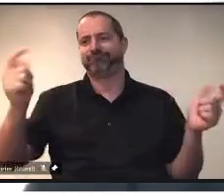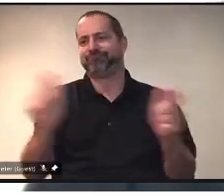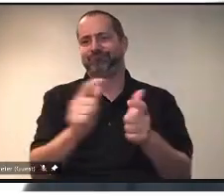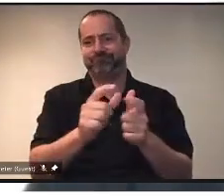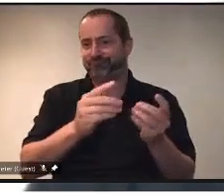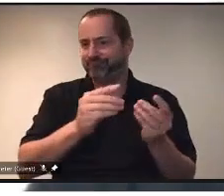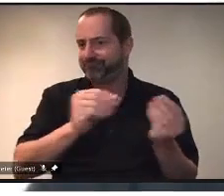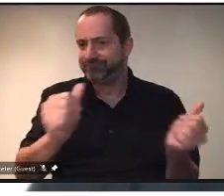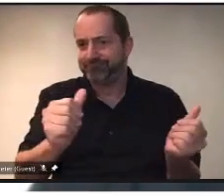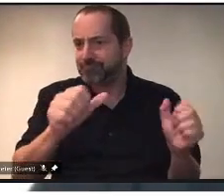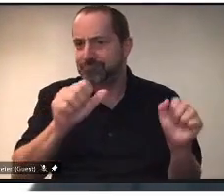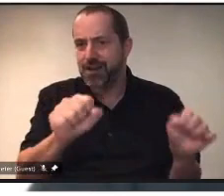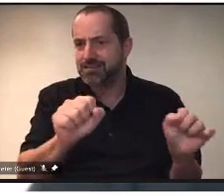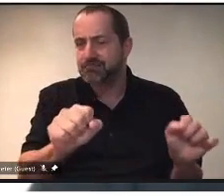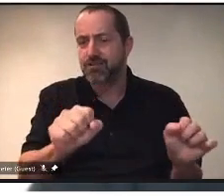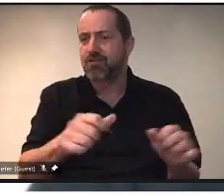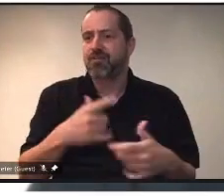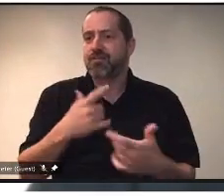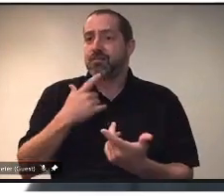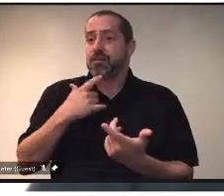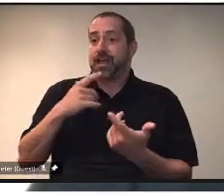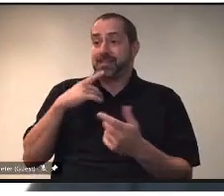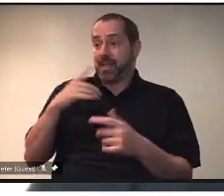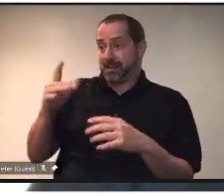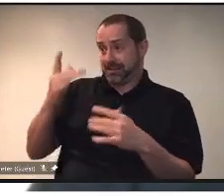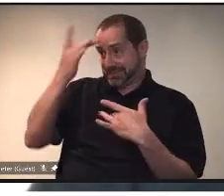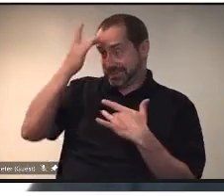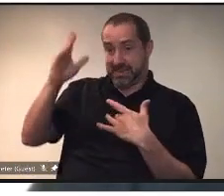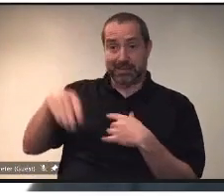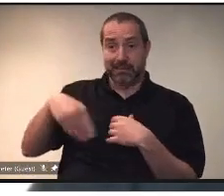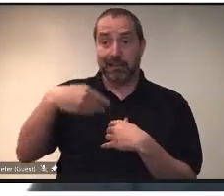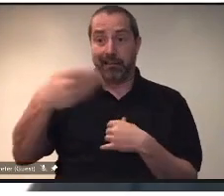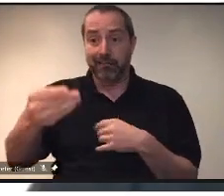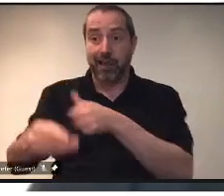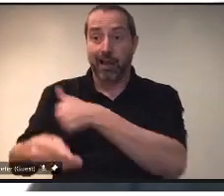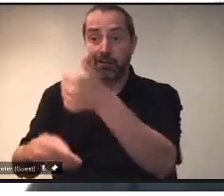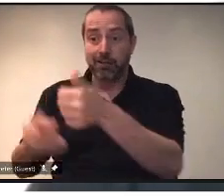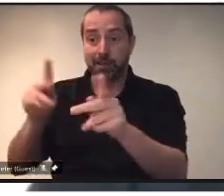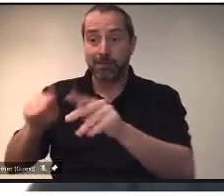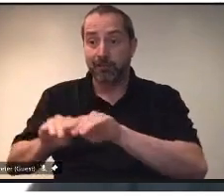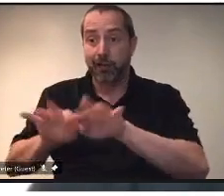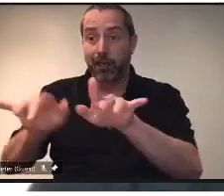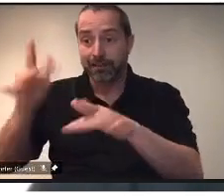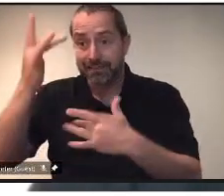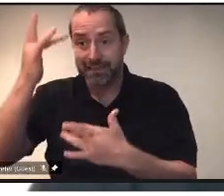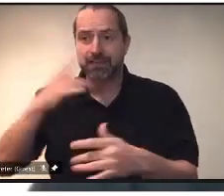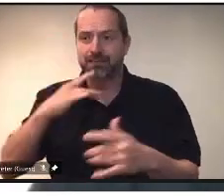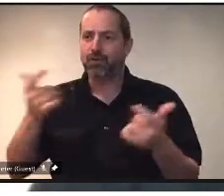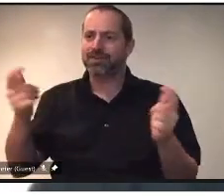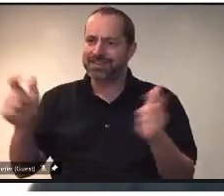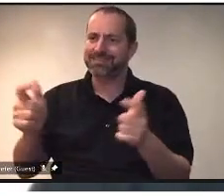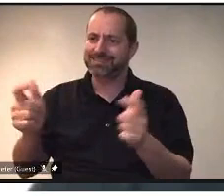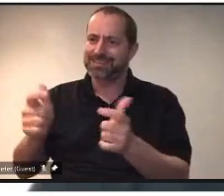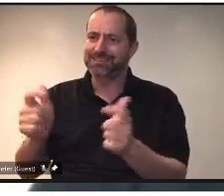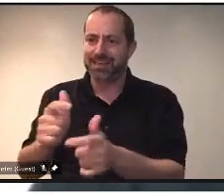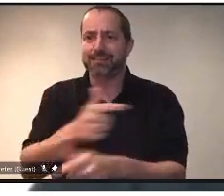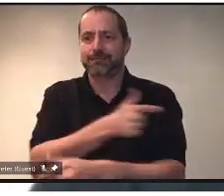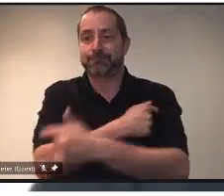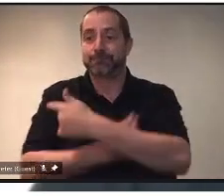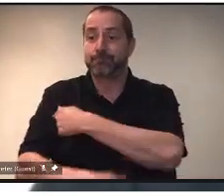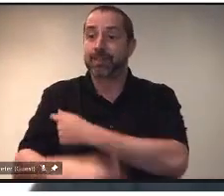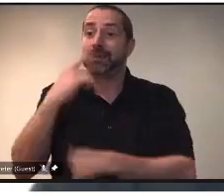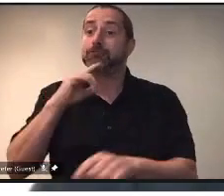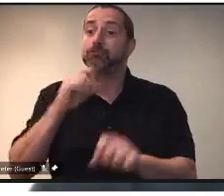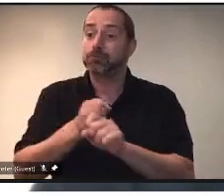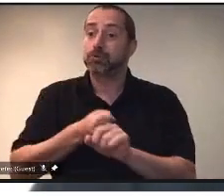pass it along to others. And if you do get COVID, chances are that you will have very mild symptoms or no